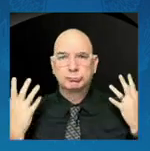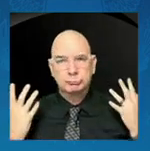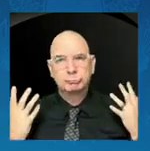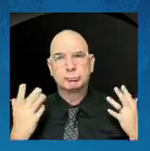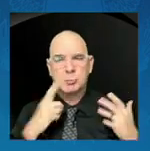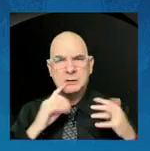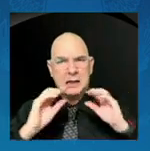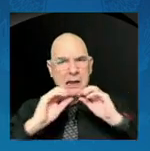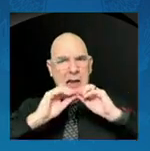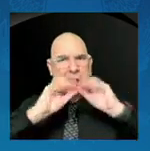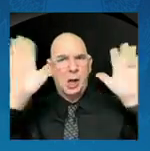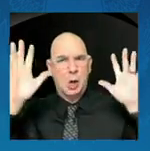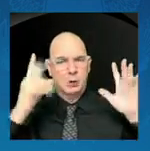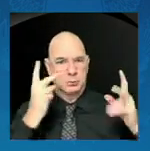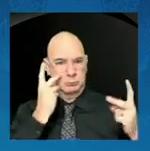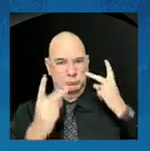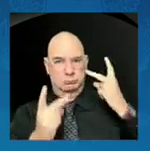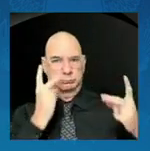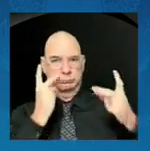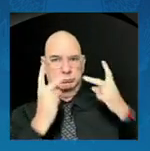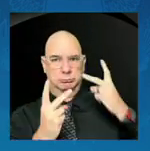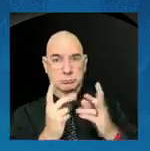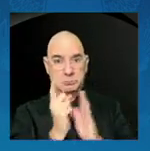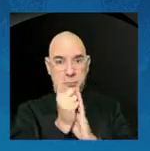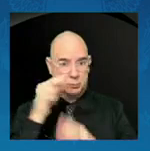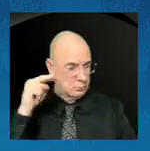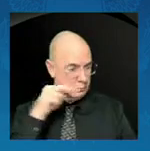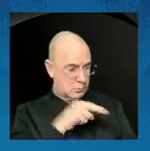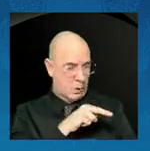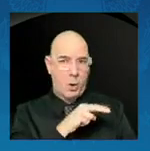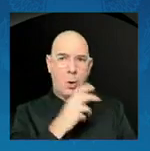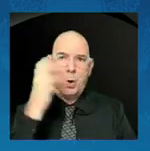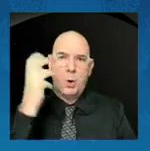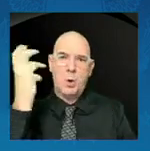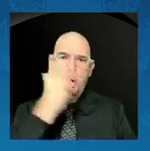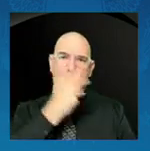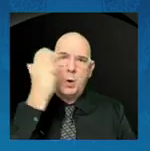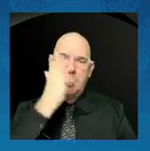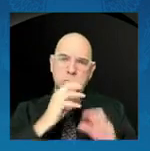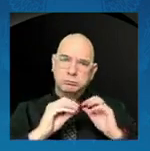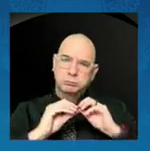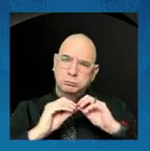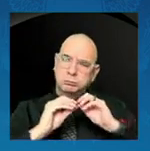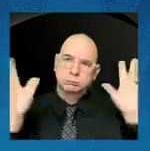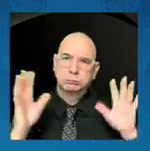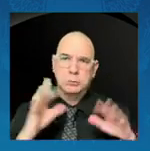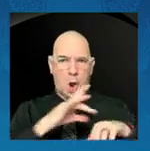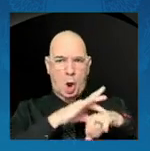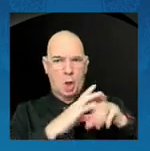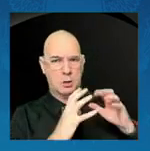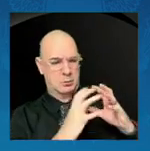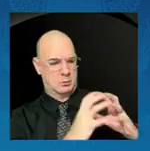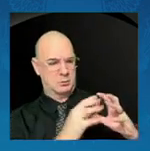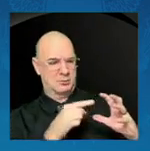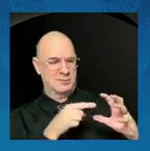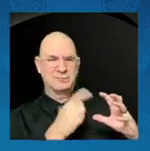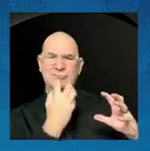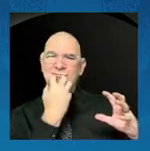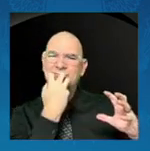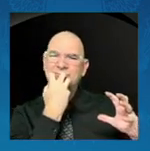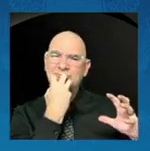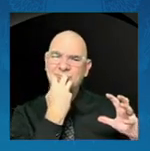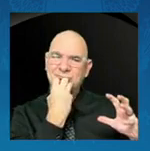abundantly clear how precious our Earth, how precious our Earth is.